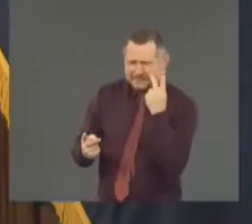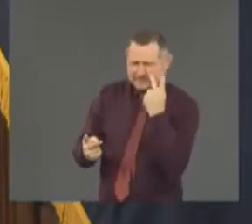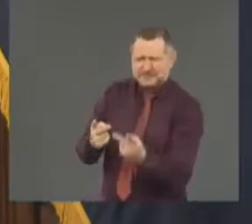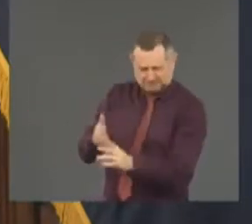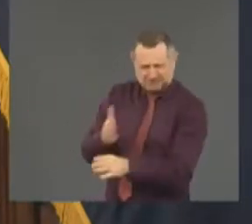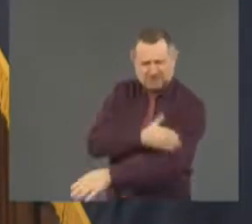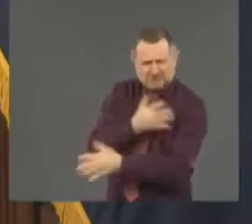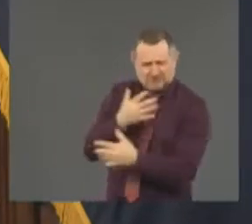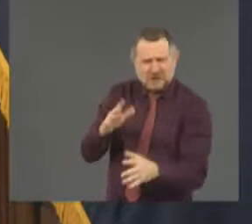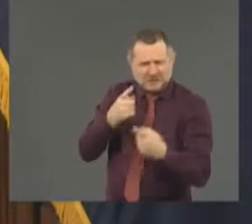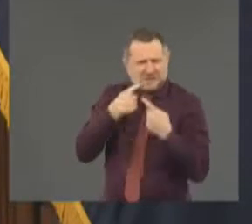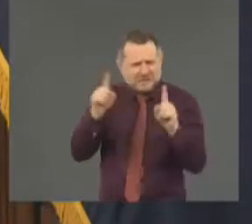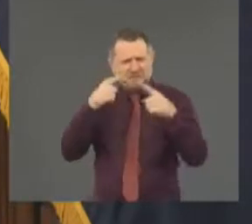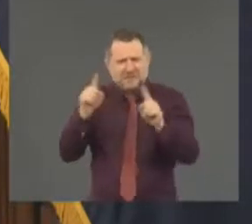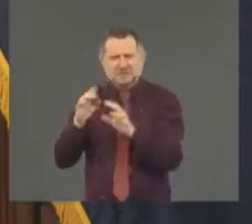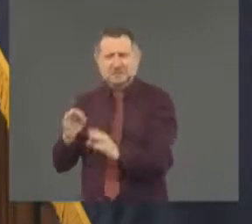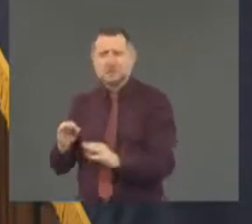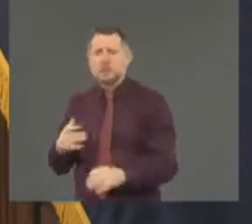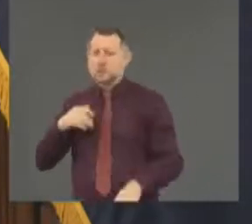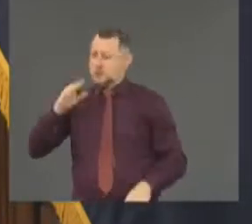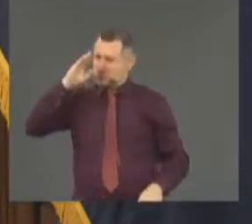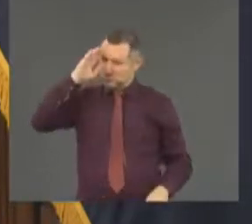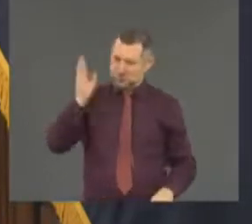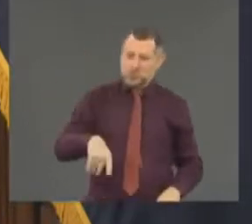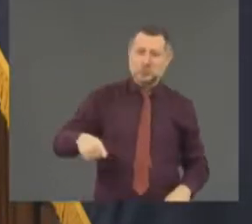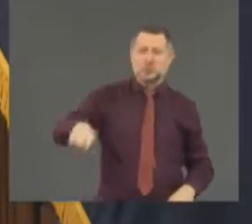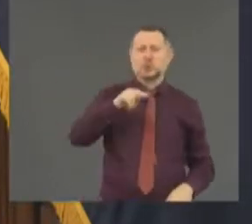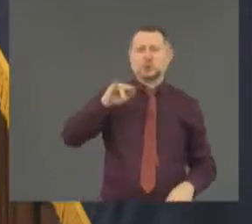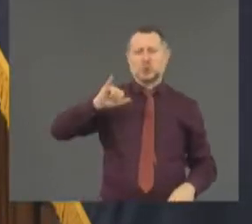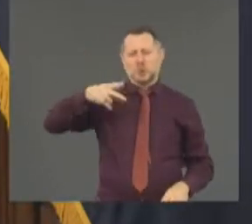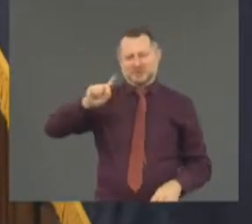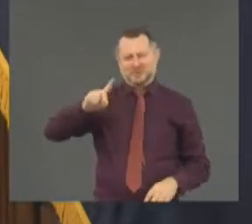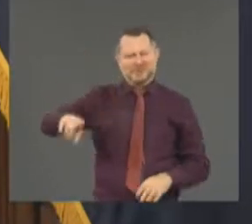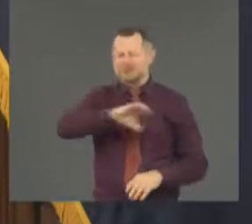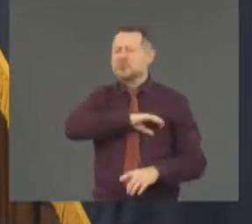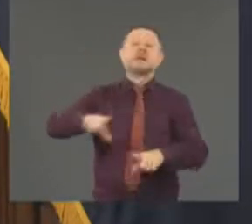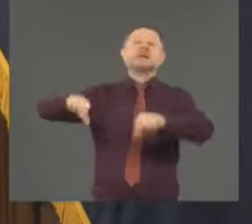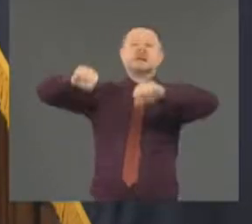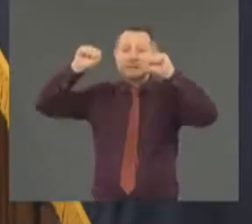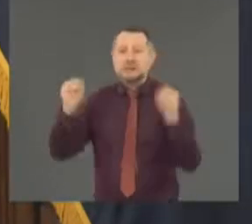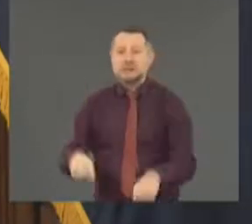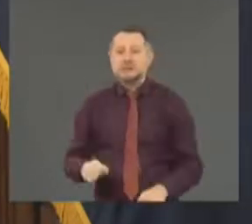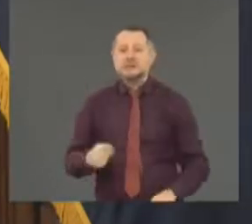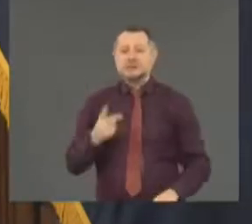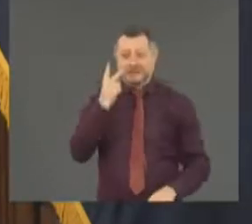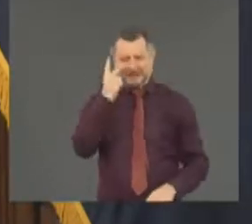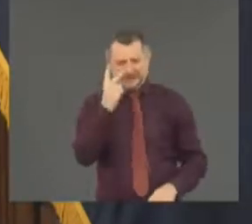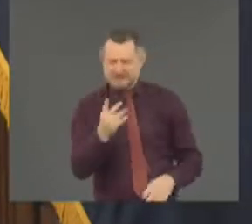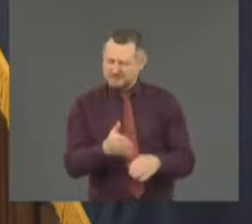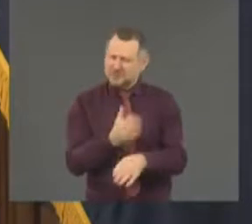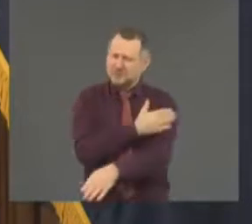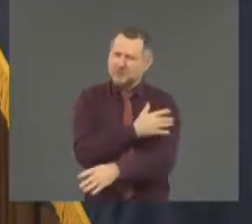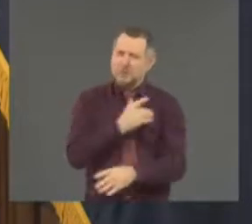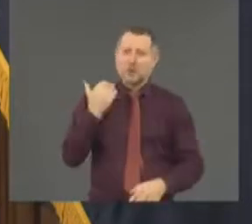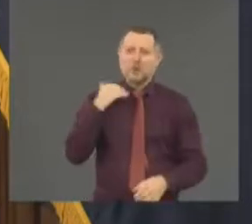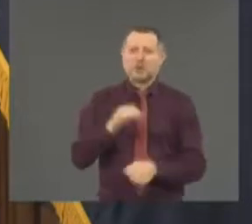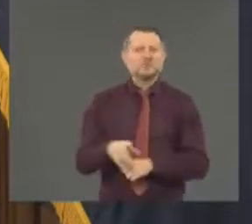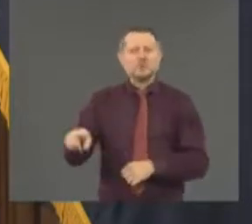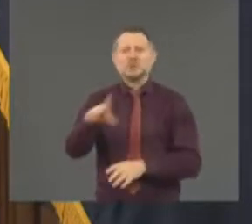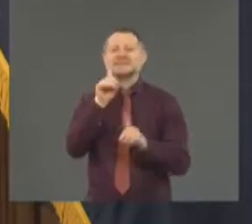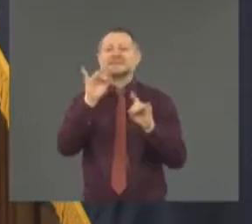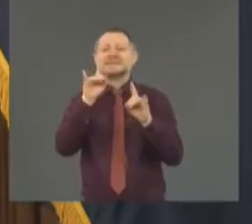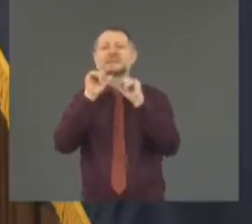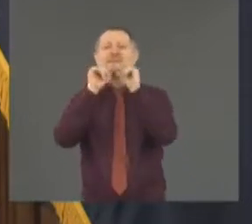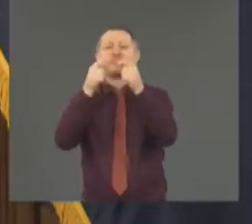So I know they can do it because I have seen them do it. They did not do it last night. That is true.